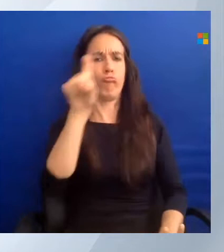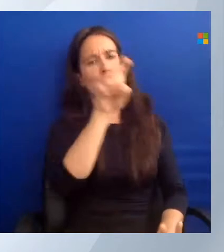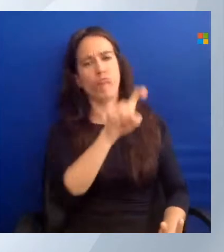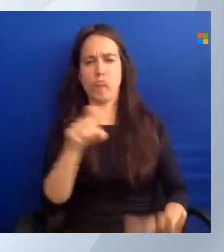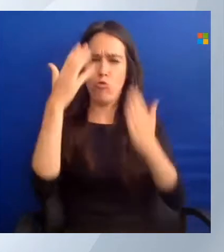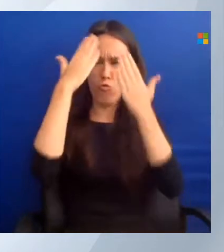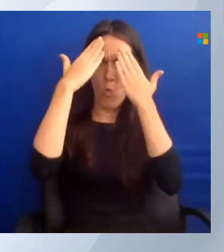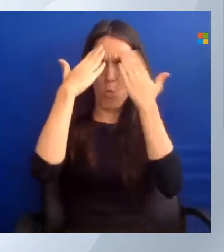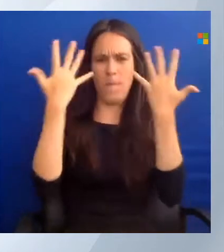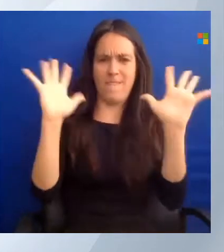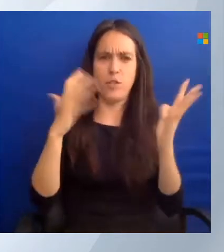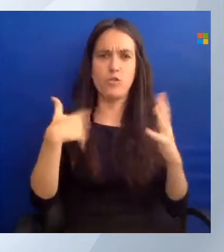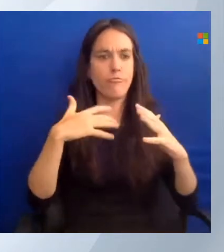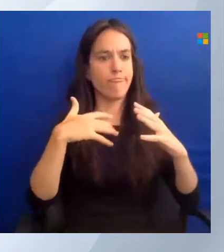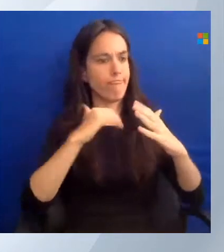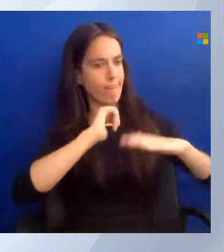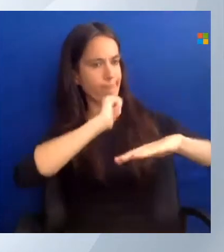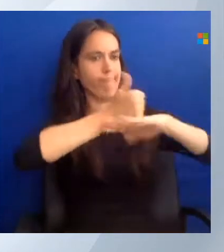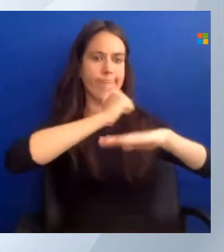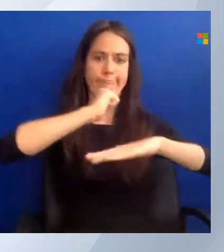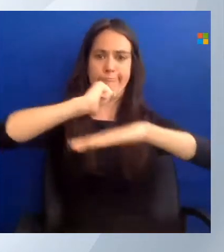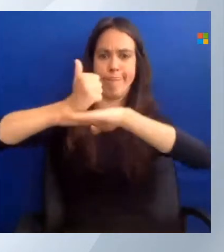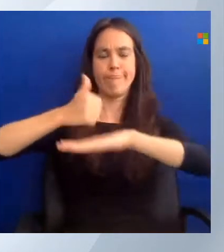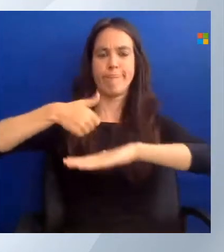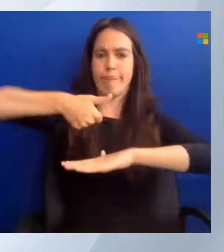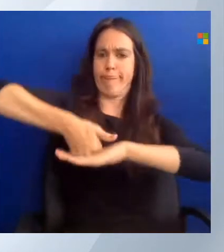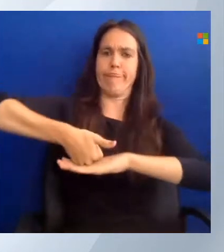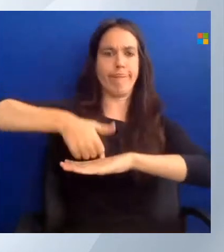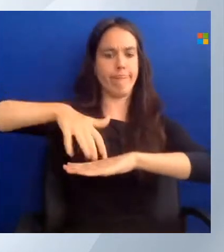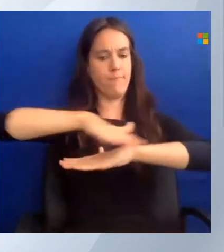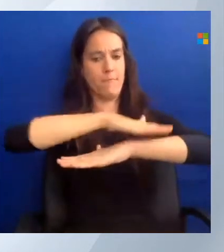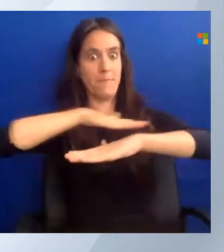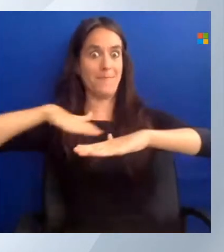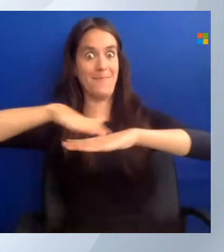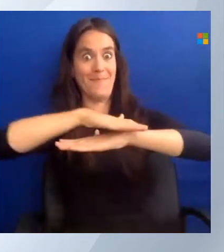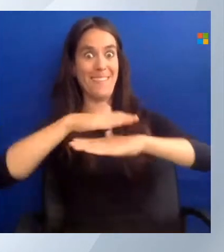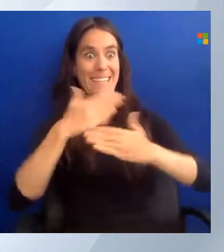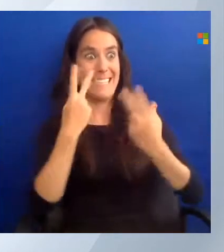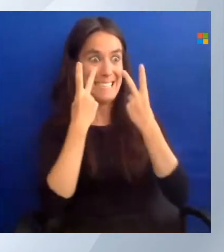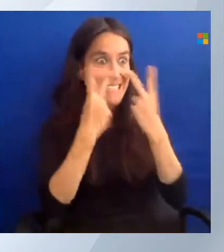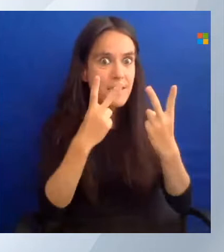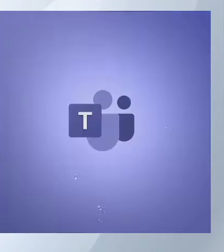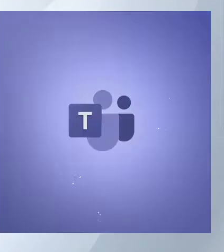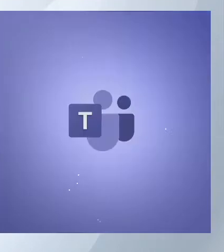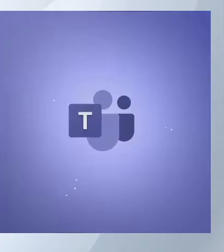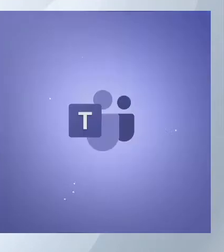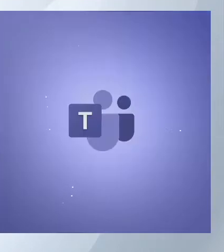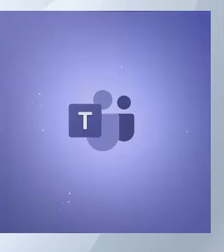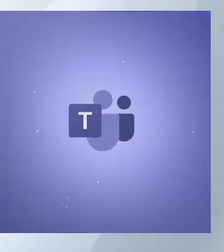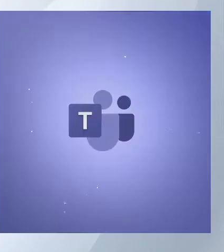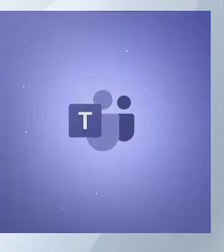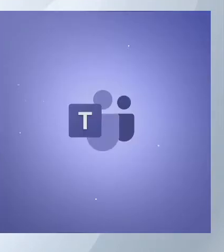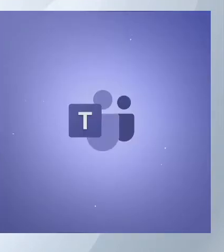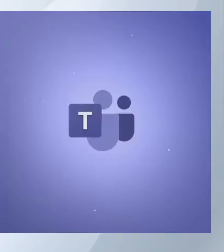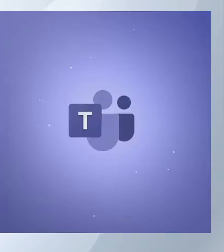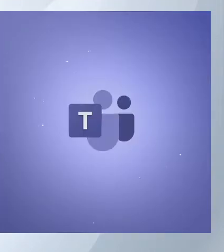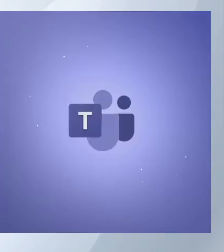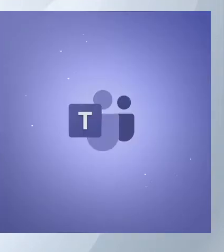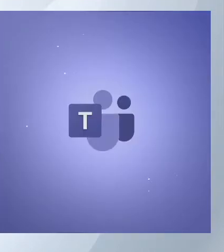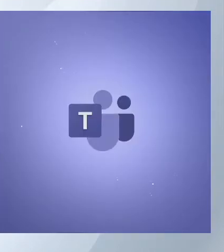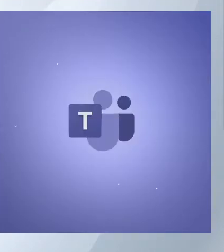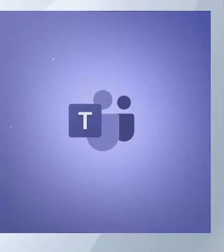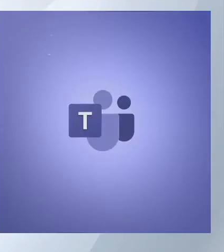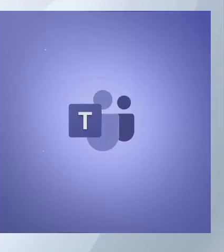virtual machines. You have taken a look at maybe the platform-as-a-service offers that are available. And